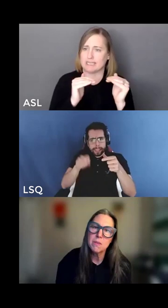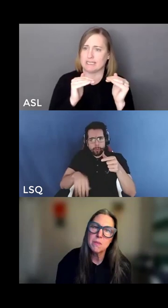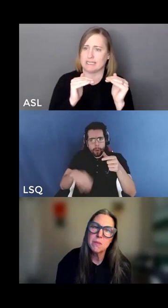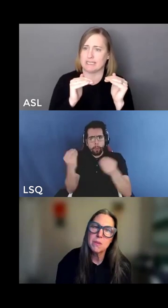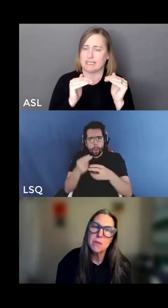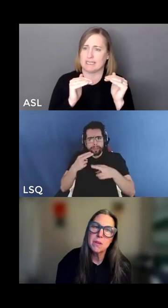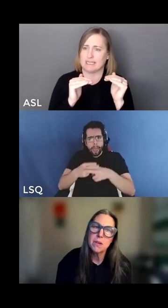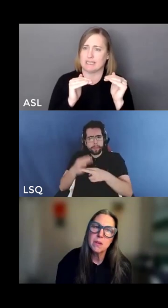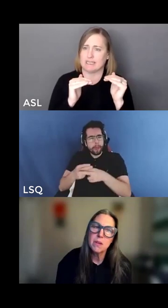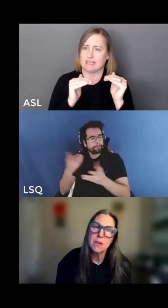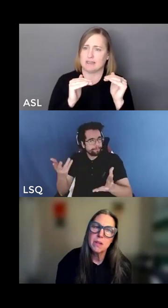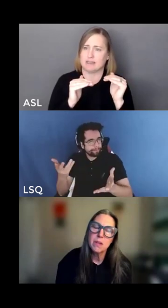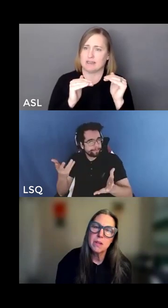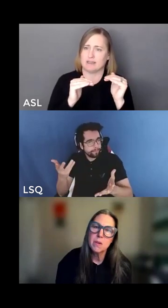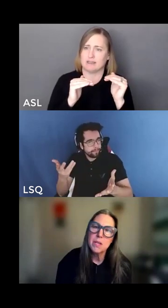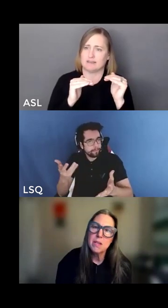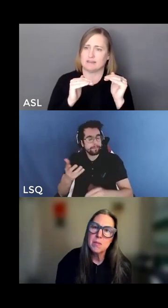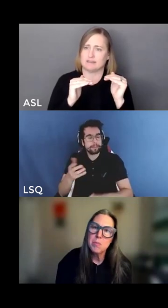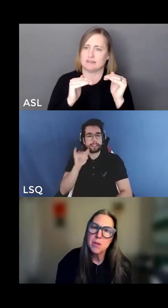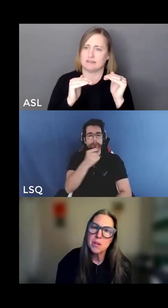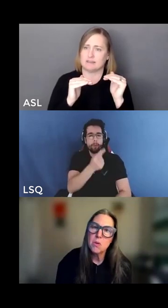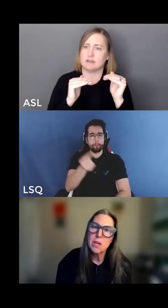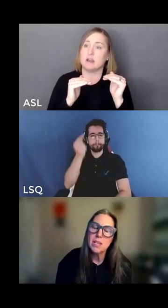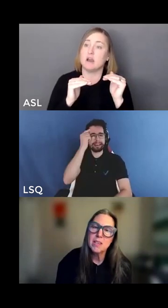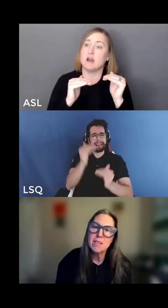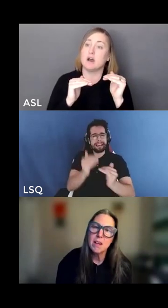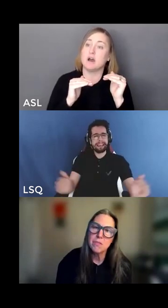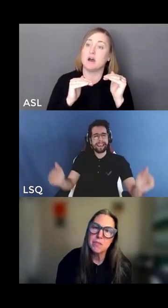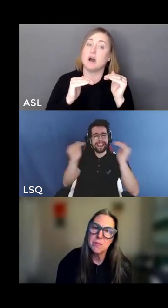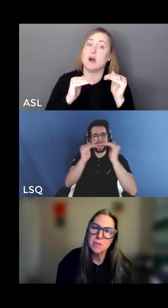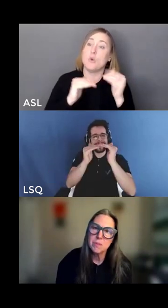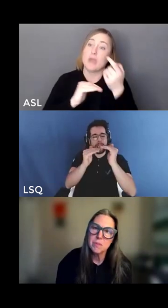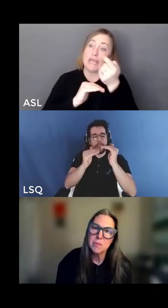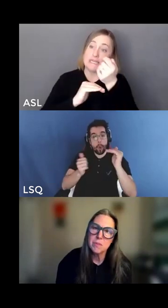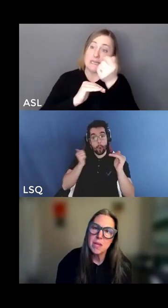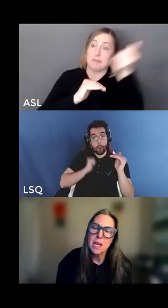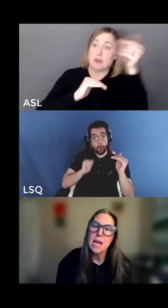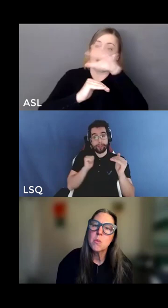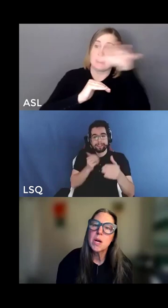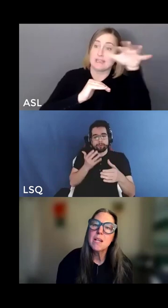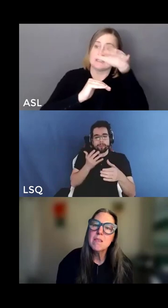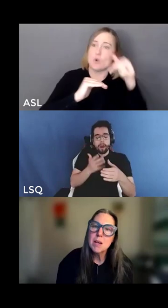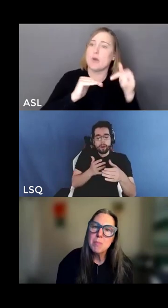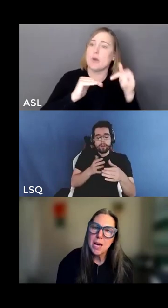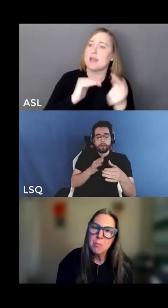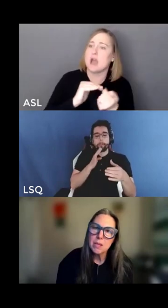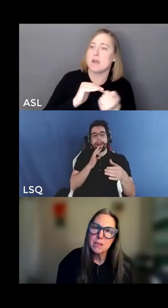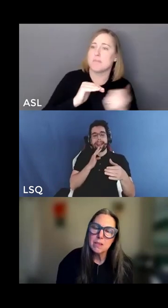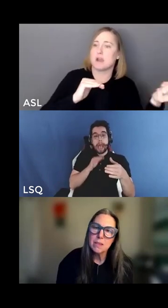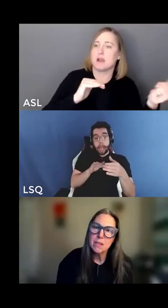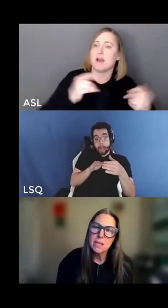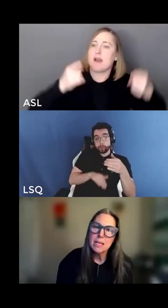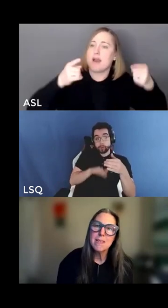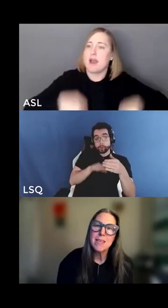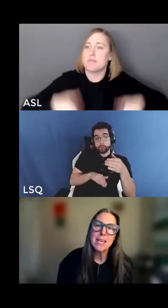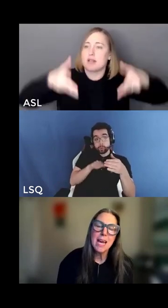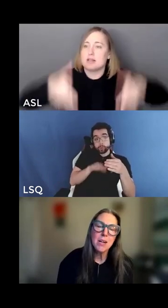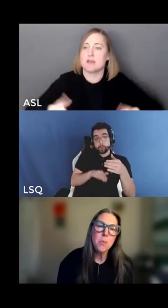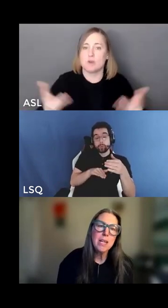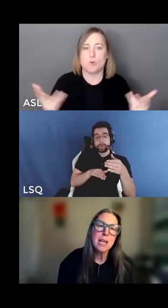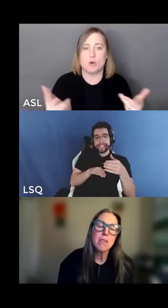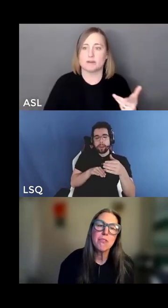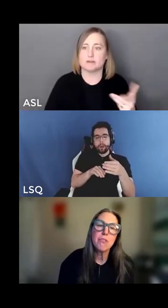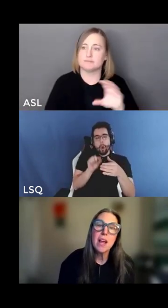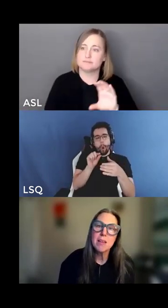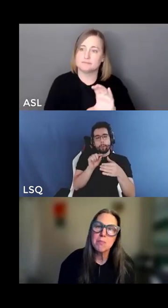we disappear the coin itself and what ends up happening is the